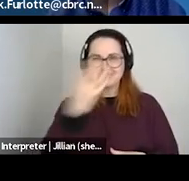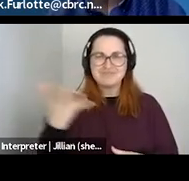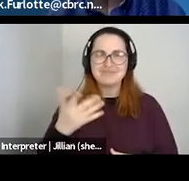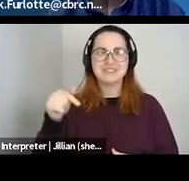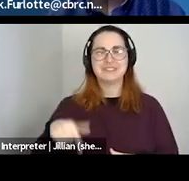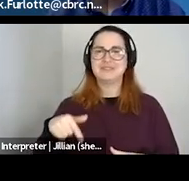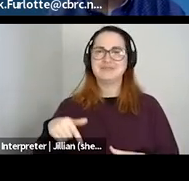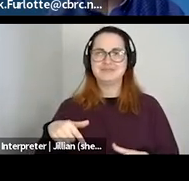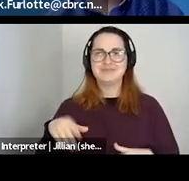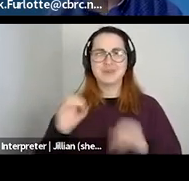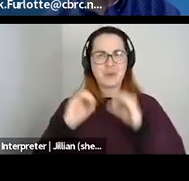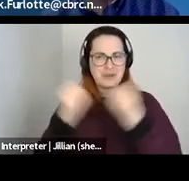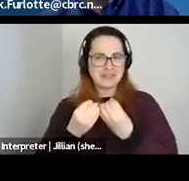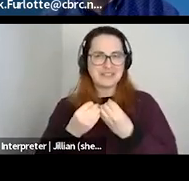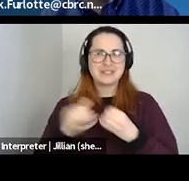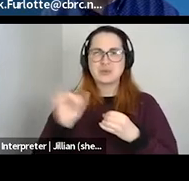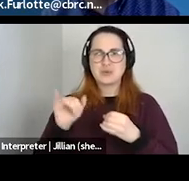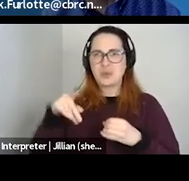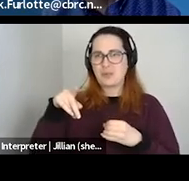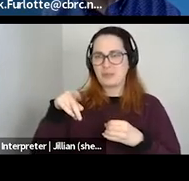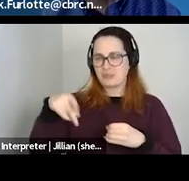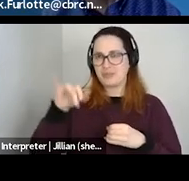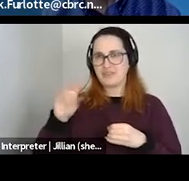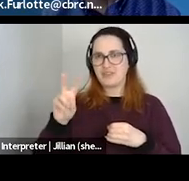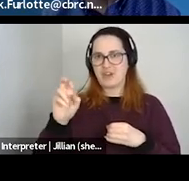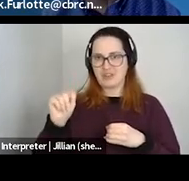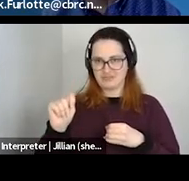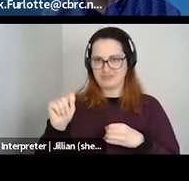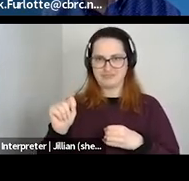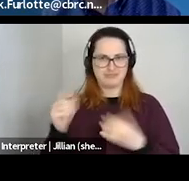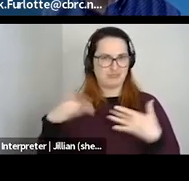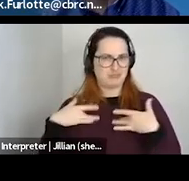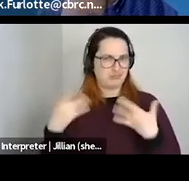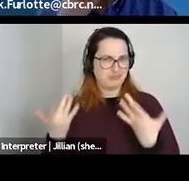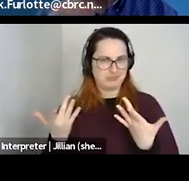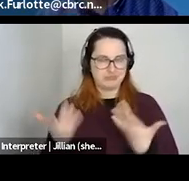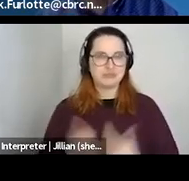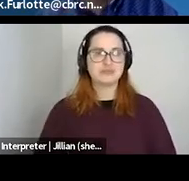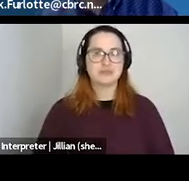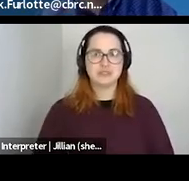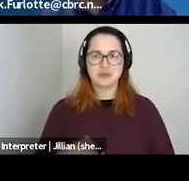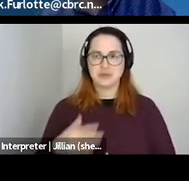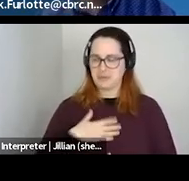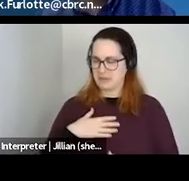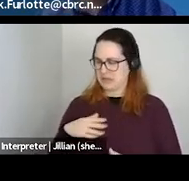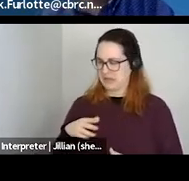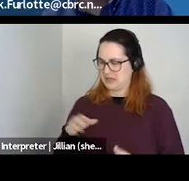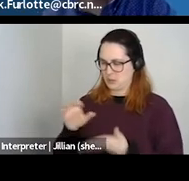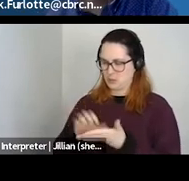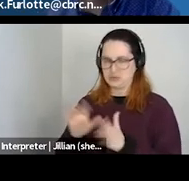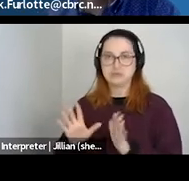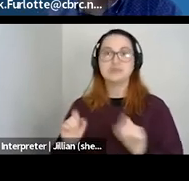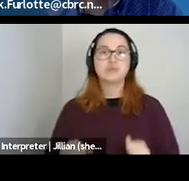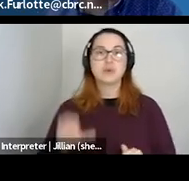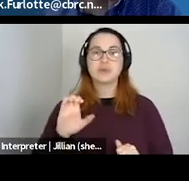the background about Pivot. So bear with me because I lost my notes for a second. So what is the CBRC?